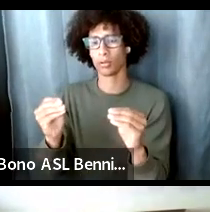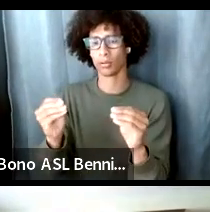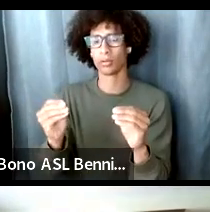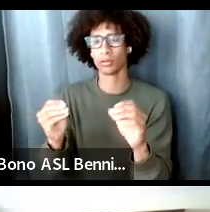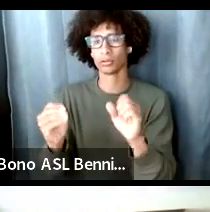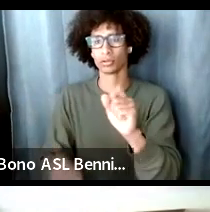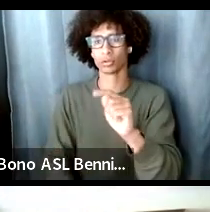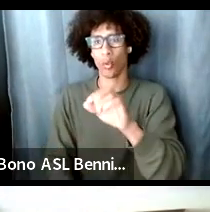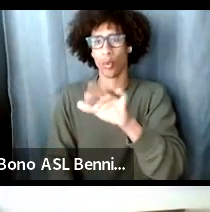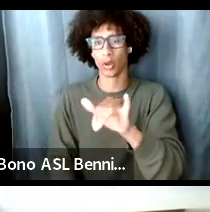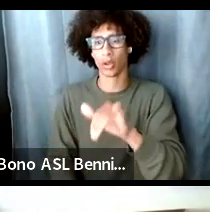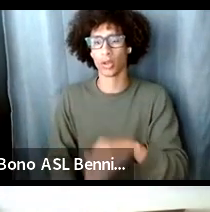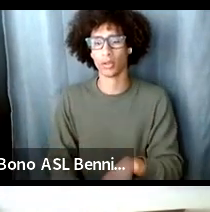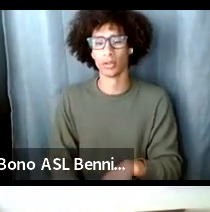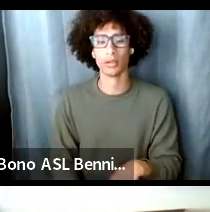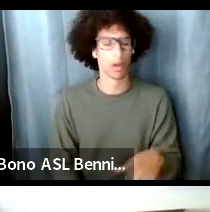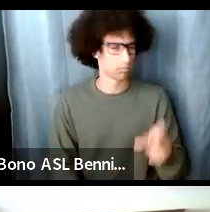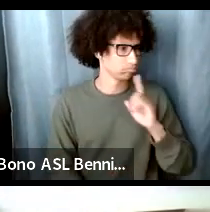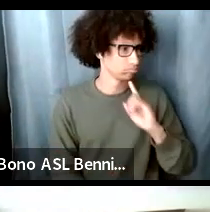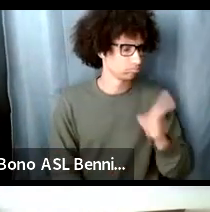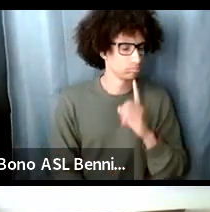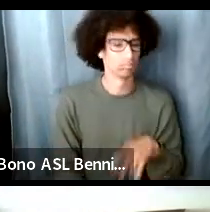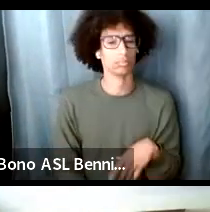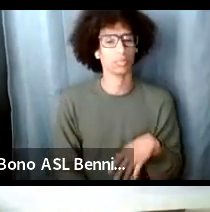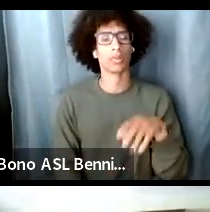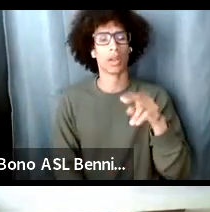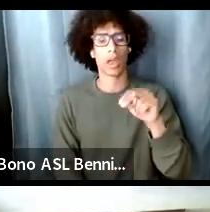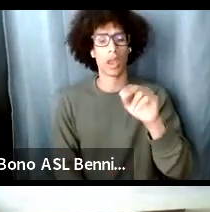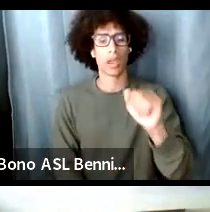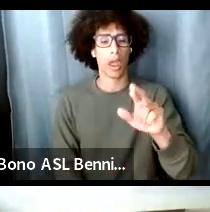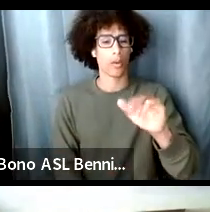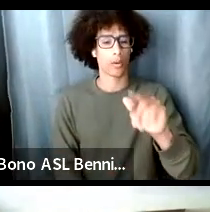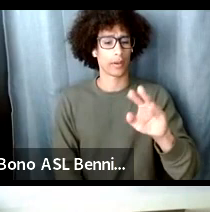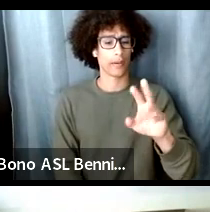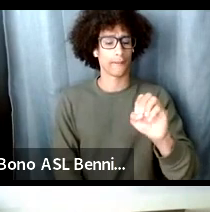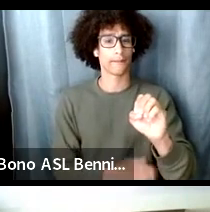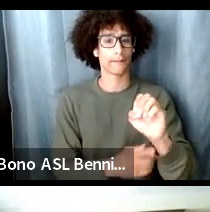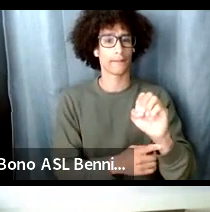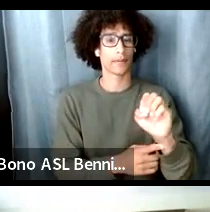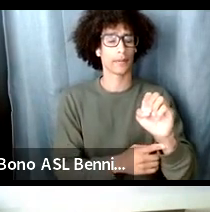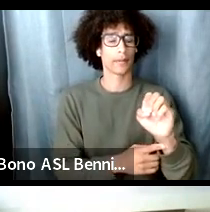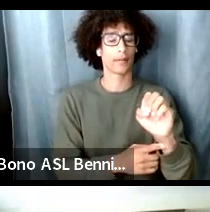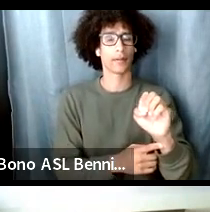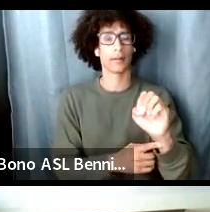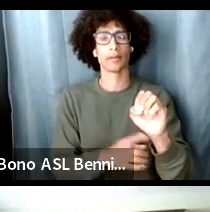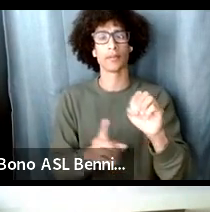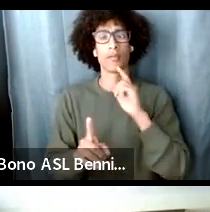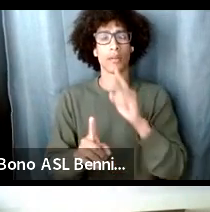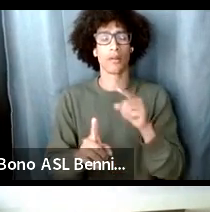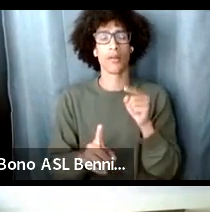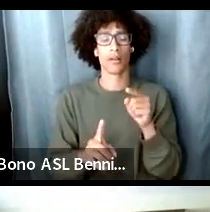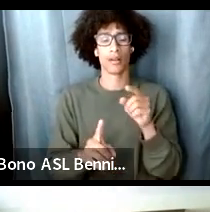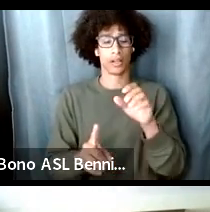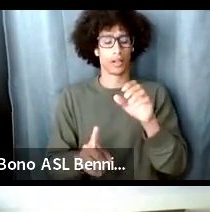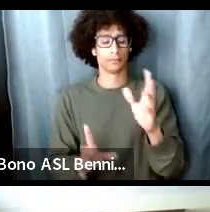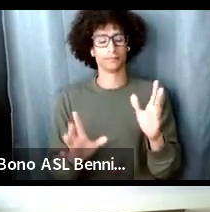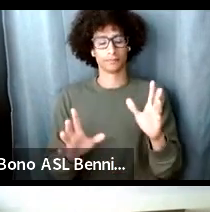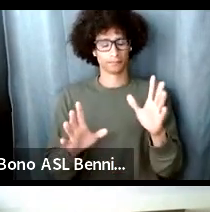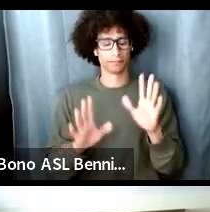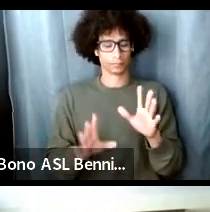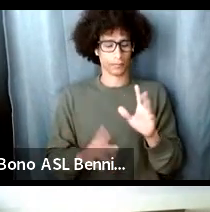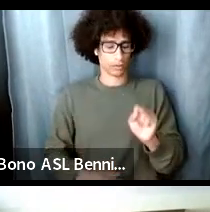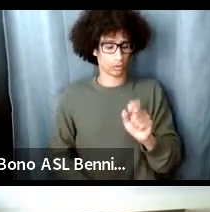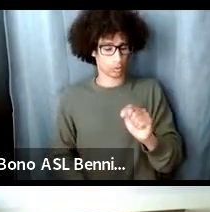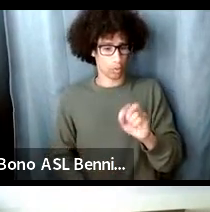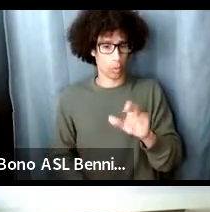i i use specifically performed narrative because storytelling is such is is broad right